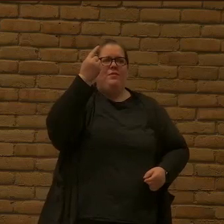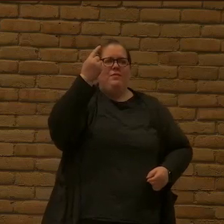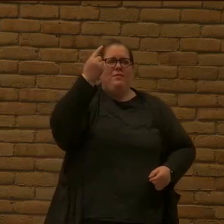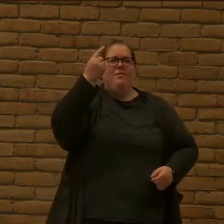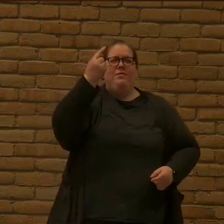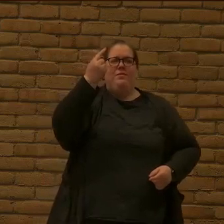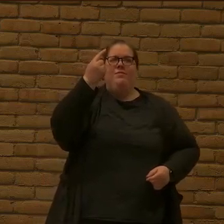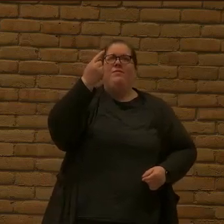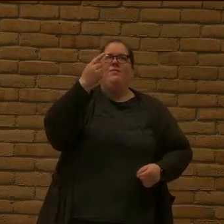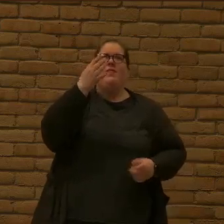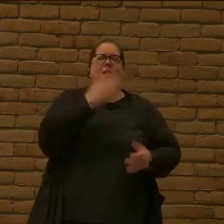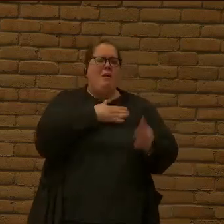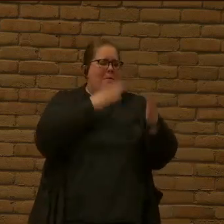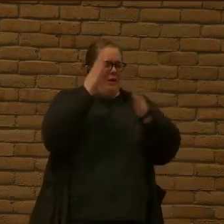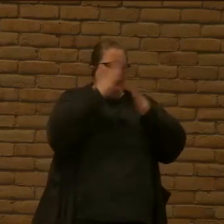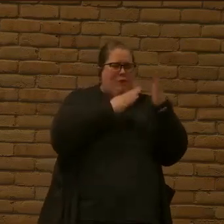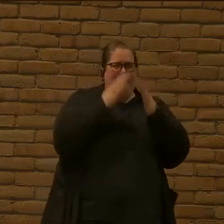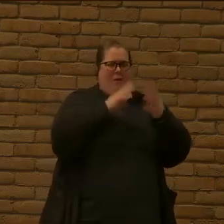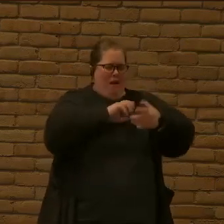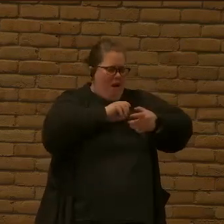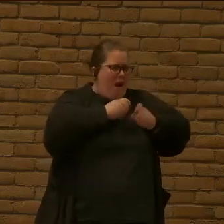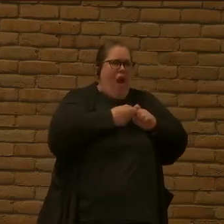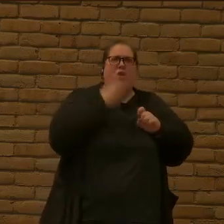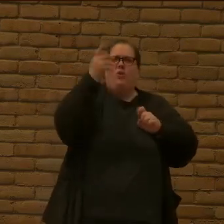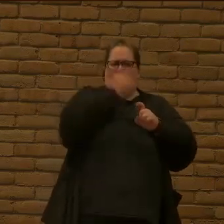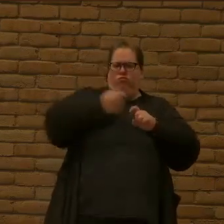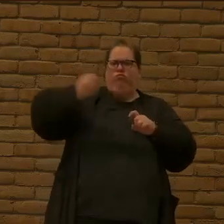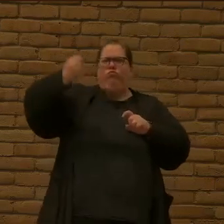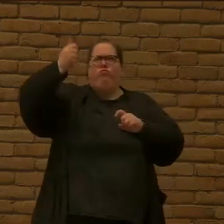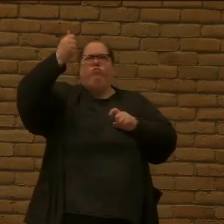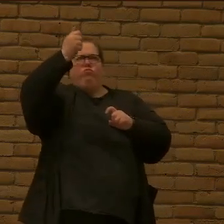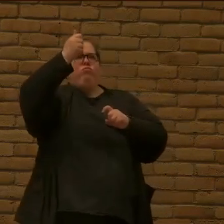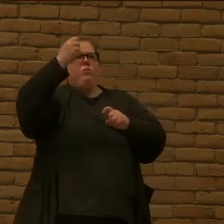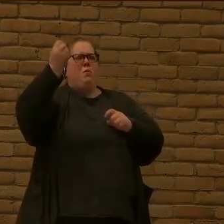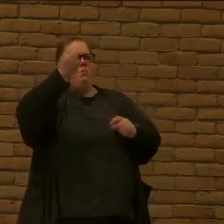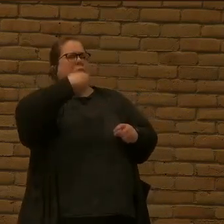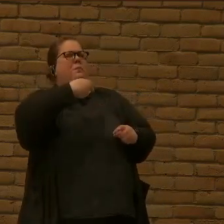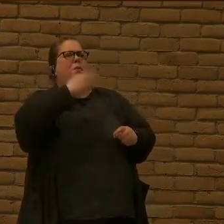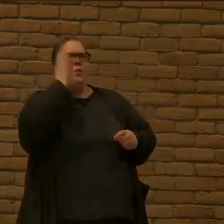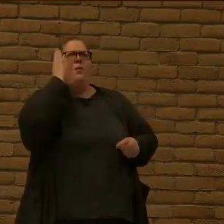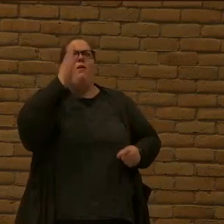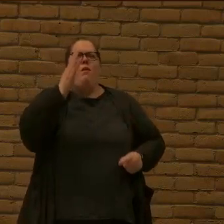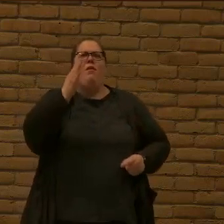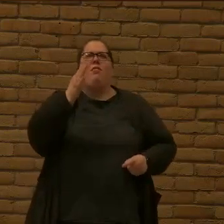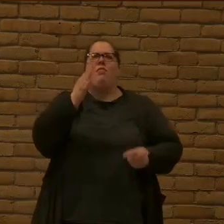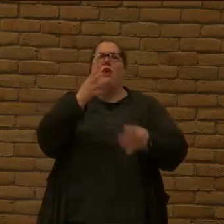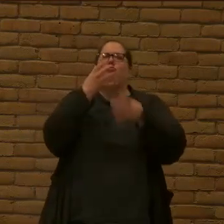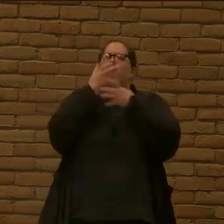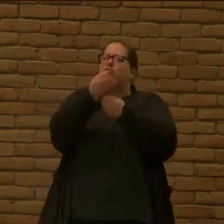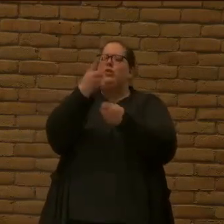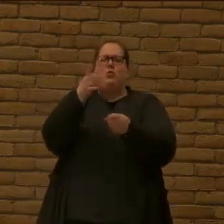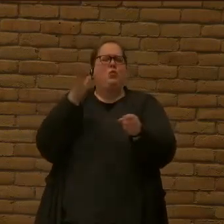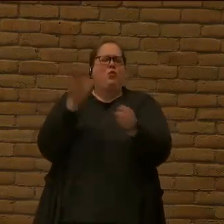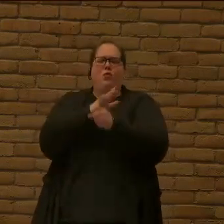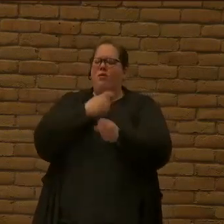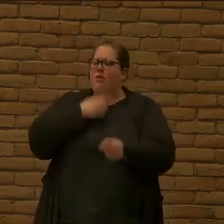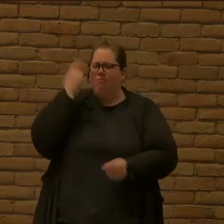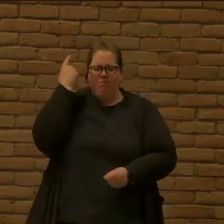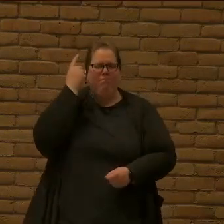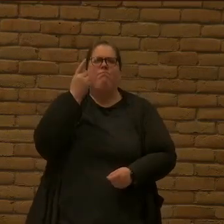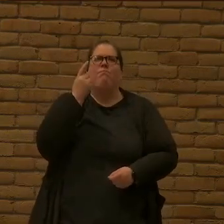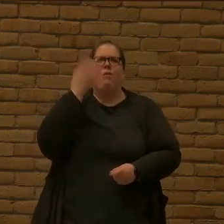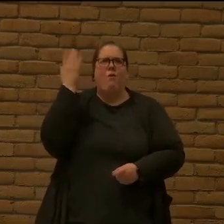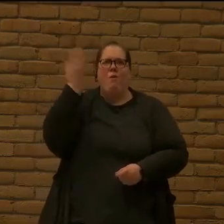You're greater than all my sorrows Worthy of all my trust Thank you